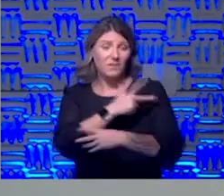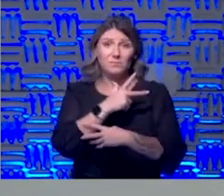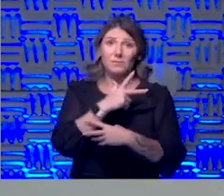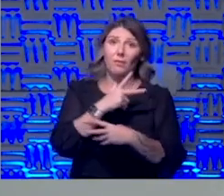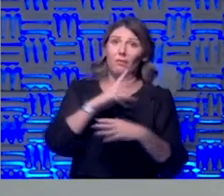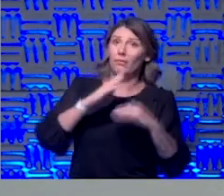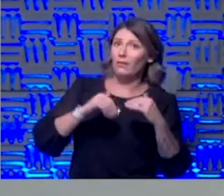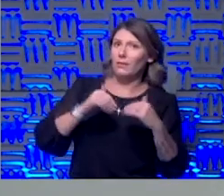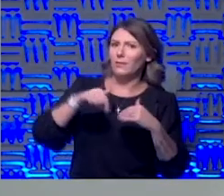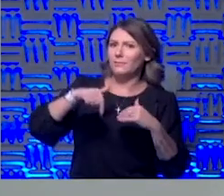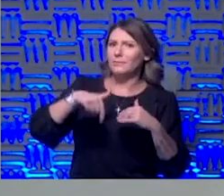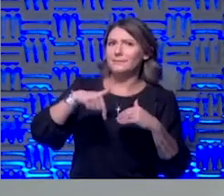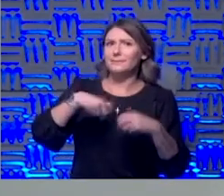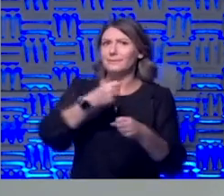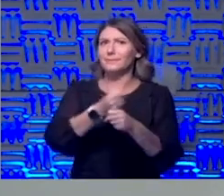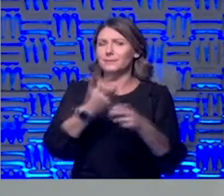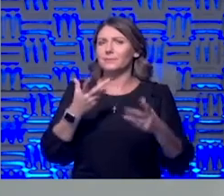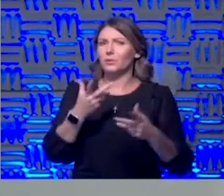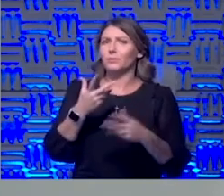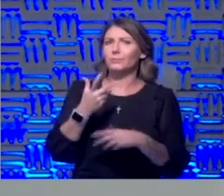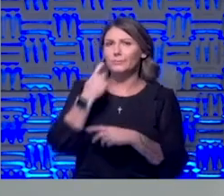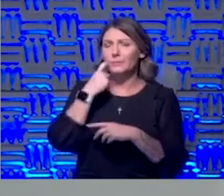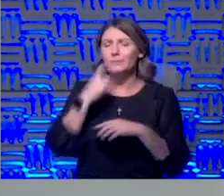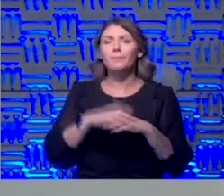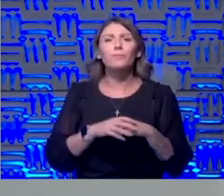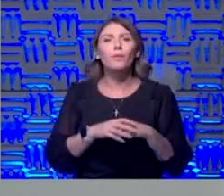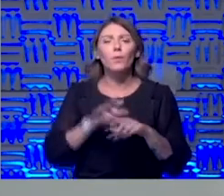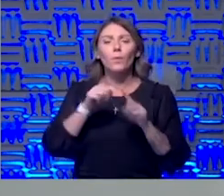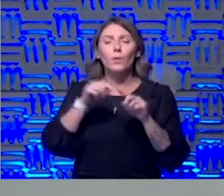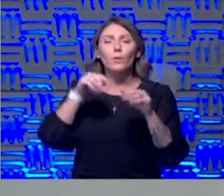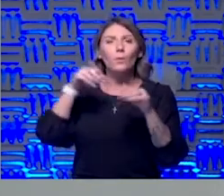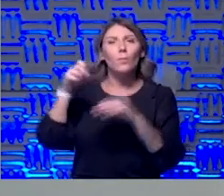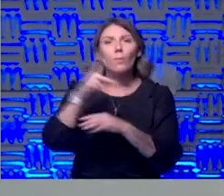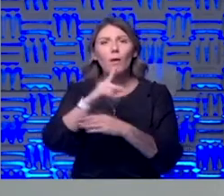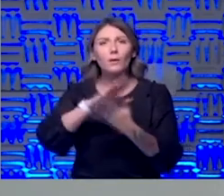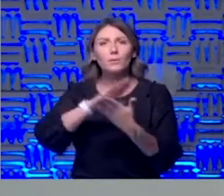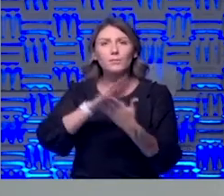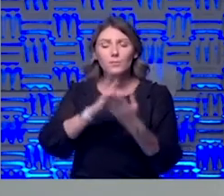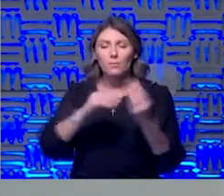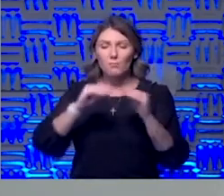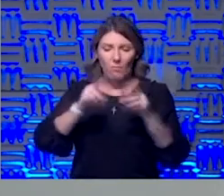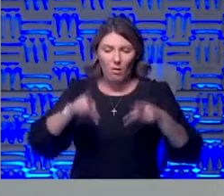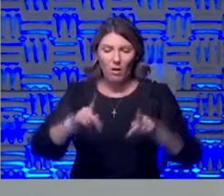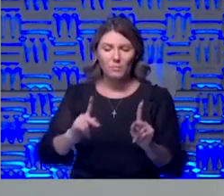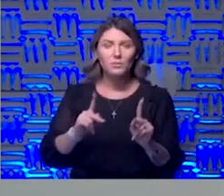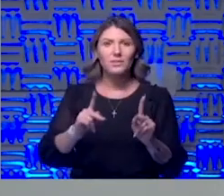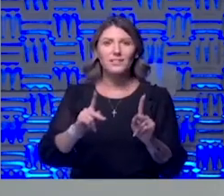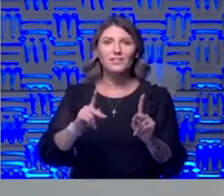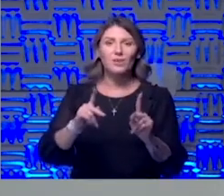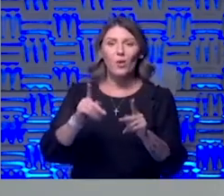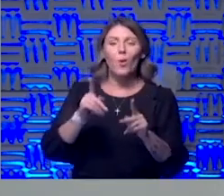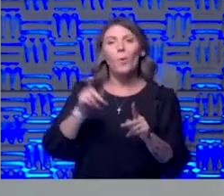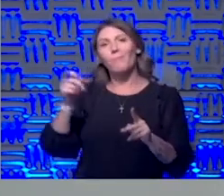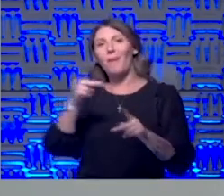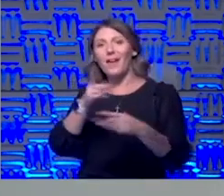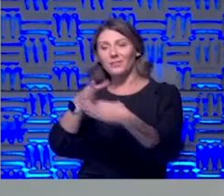but when we go back into school that provides more opportunity for kids to go right back to sharing things that they shouldn't be sharing